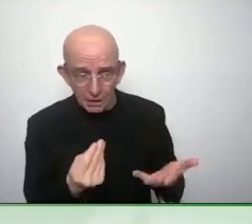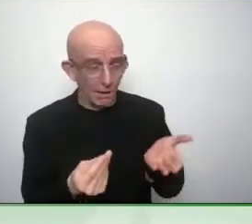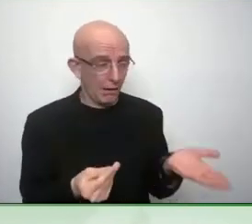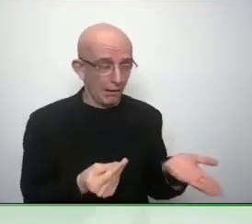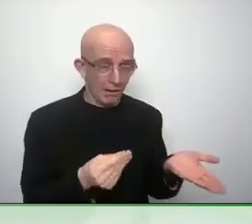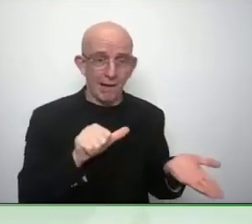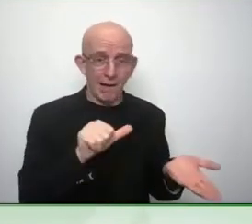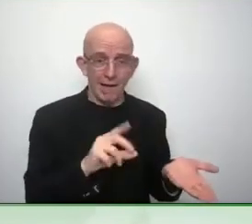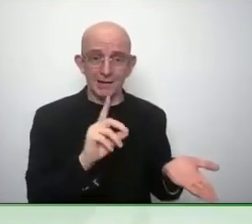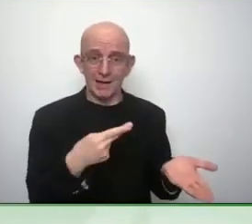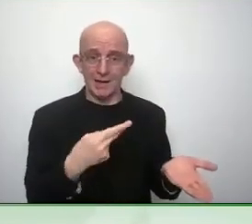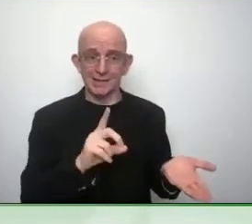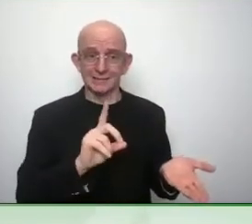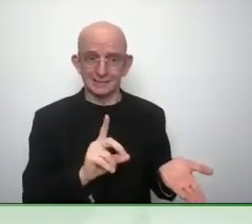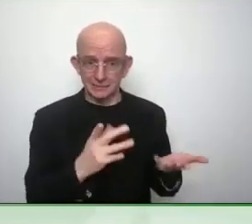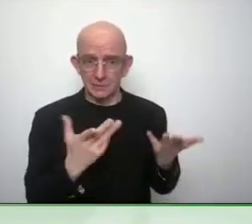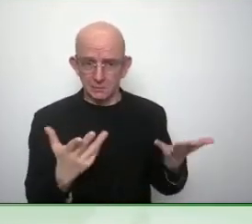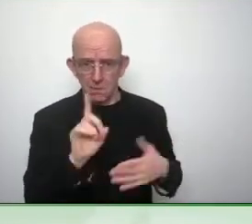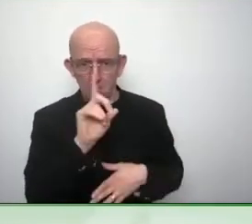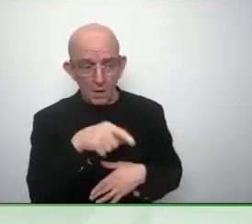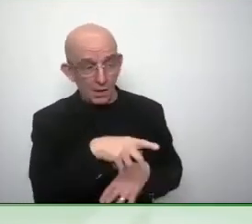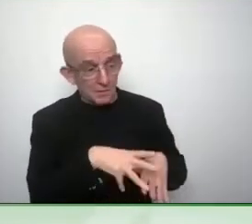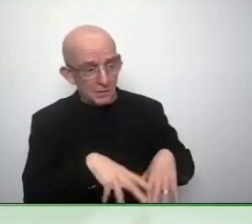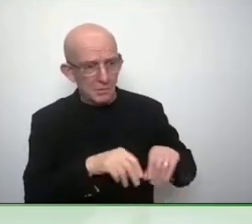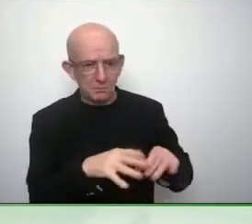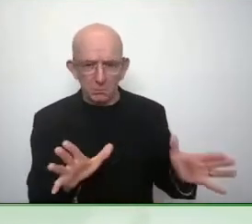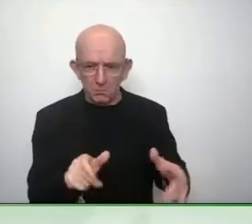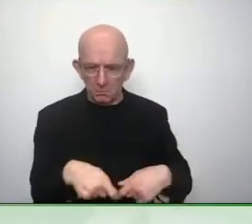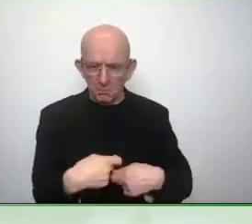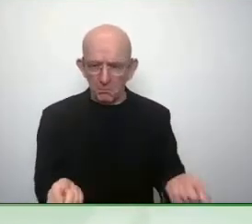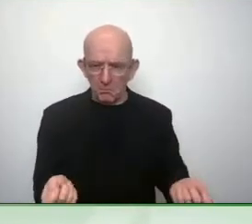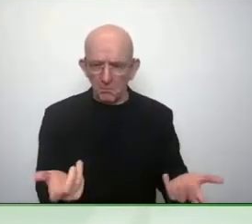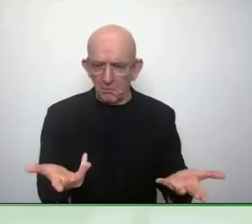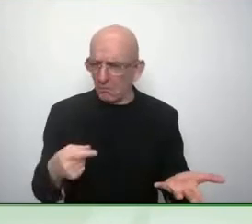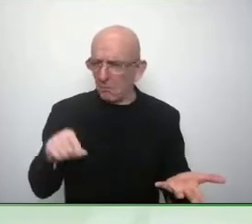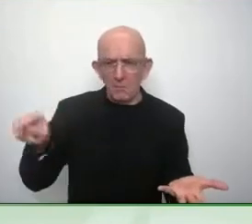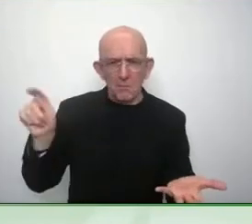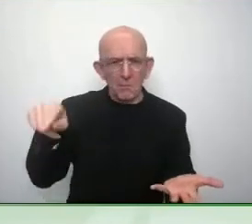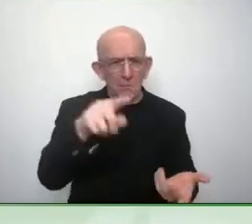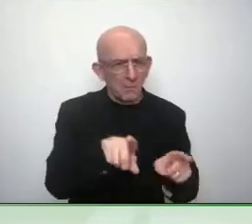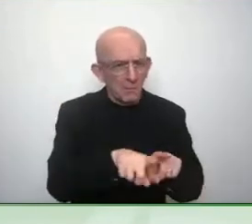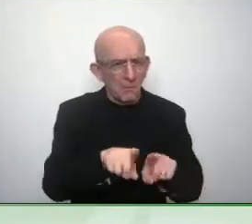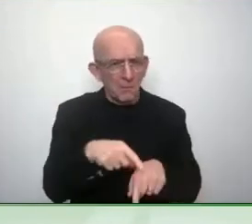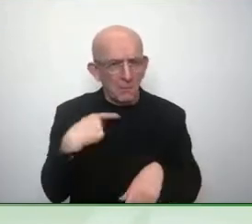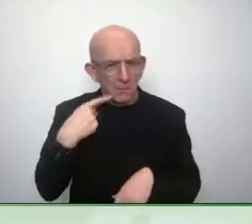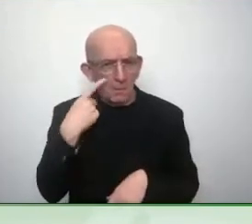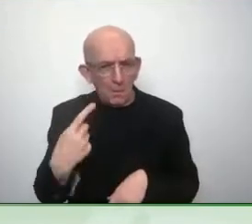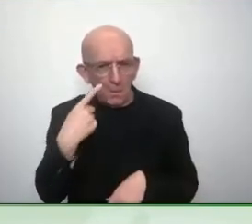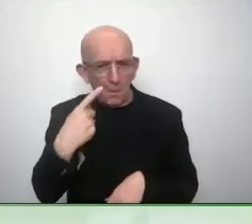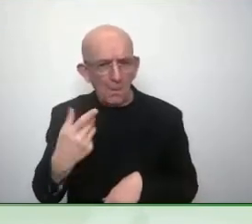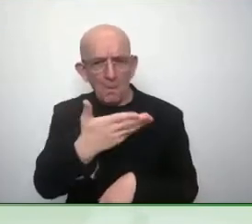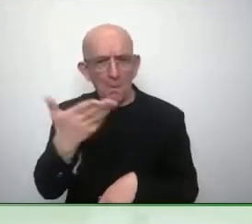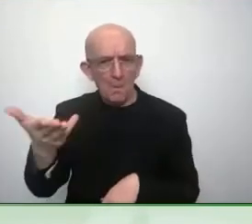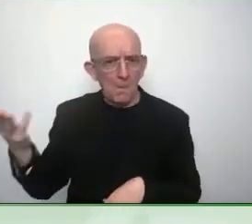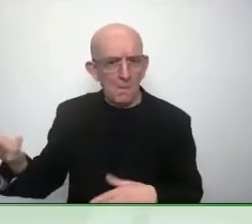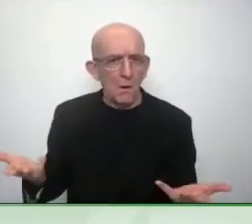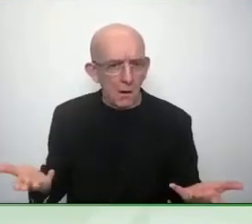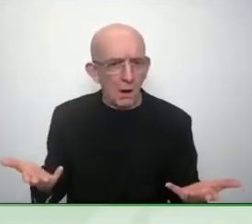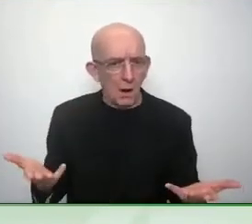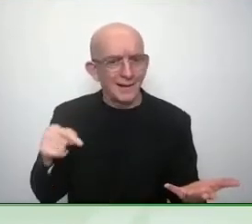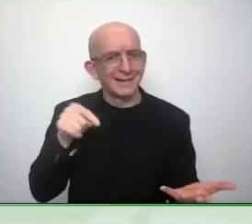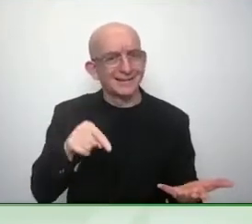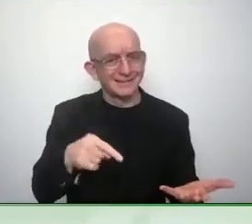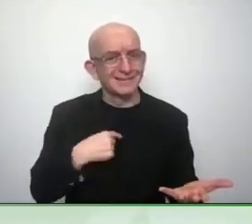ally of the lgbtqia community one thing I didn't understand the nuance of though why they had so many different letters